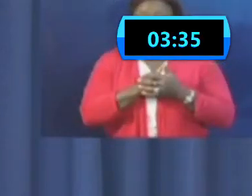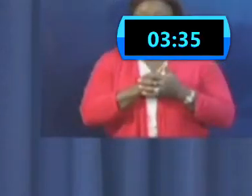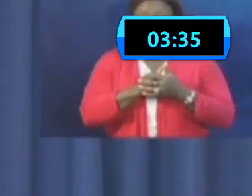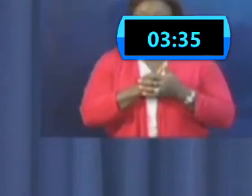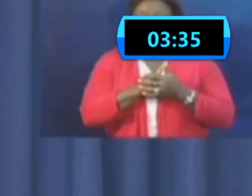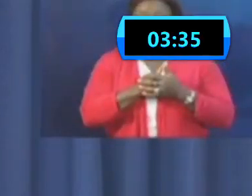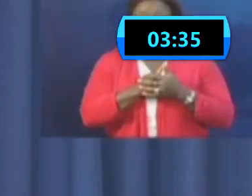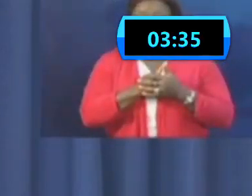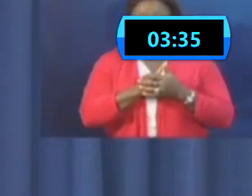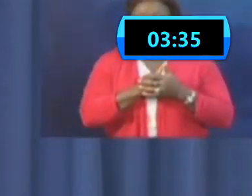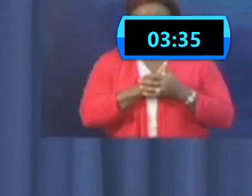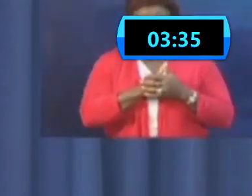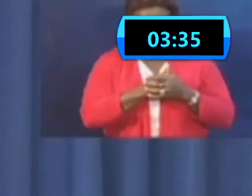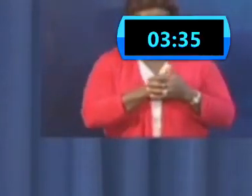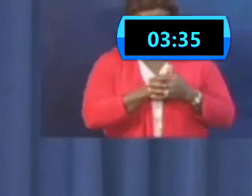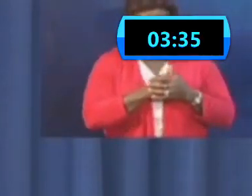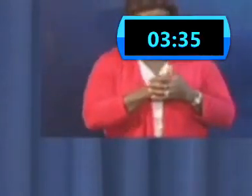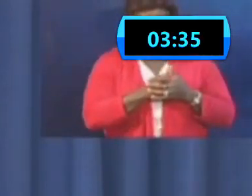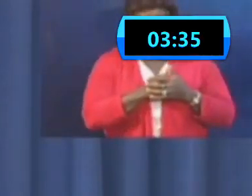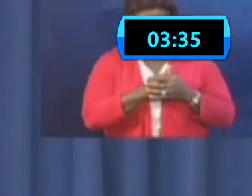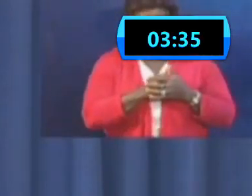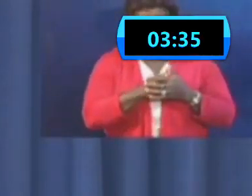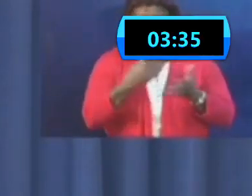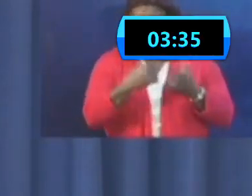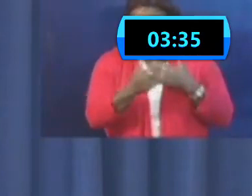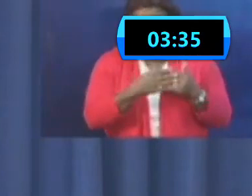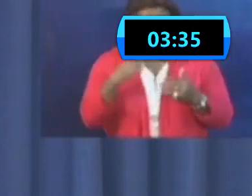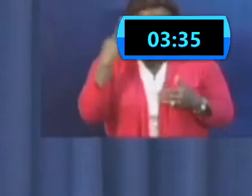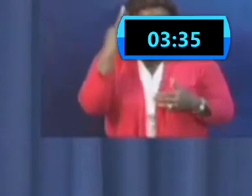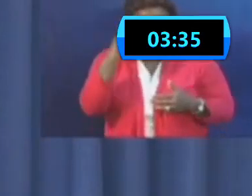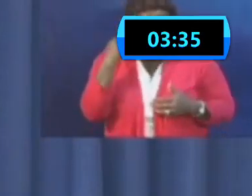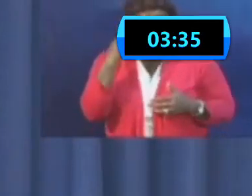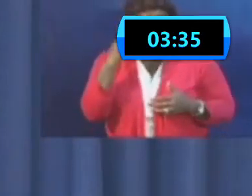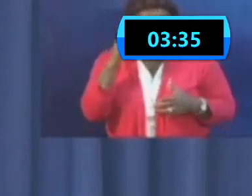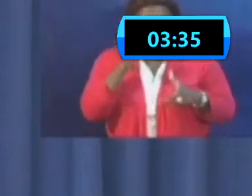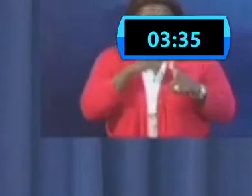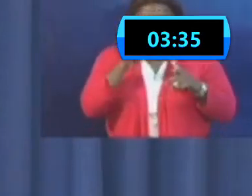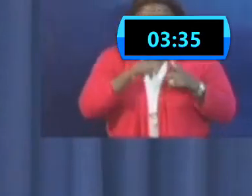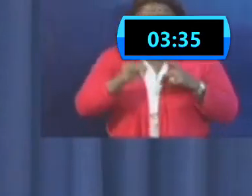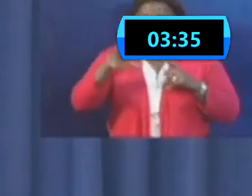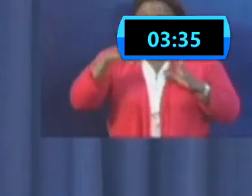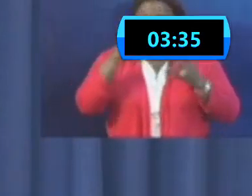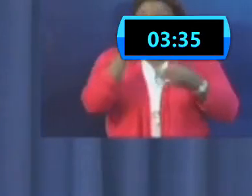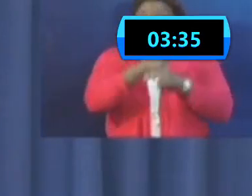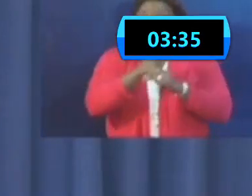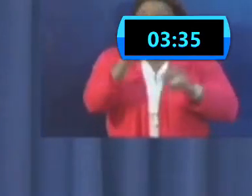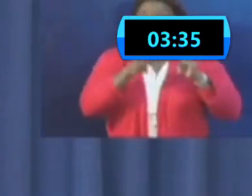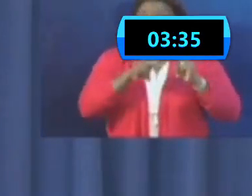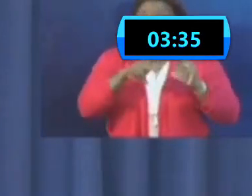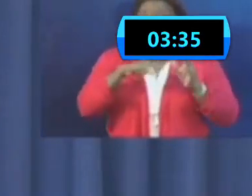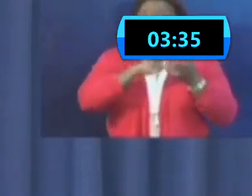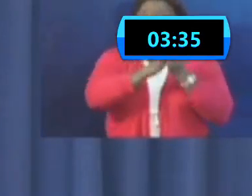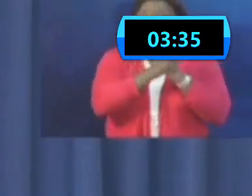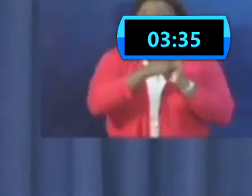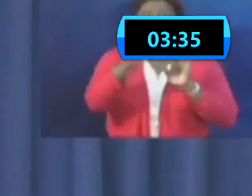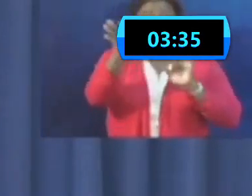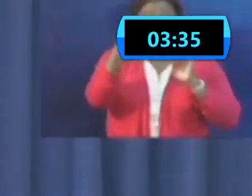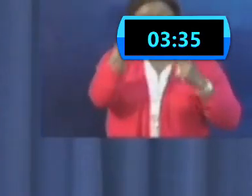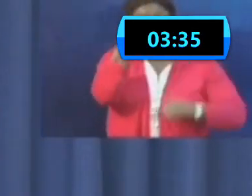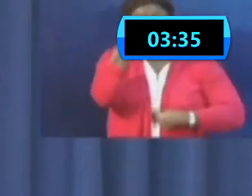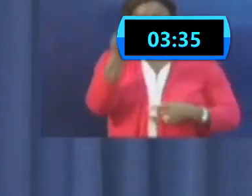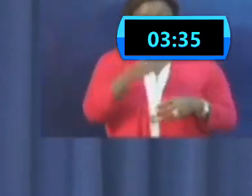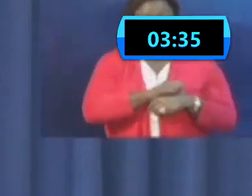it because whatever the reason, you're just putting the rest of the country through unnecessary stress.